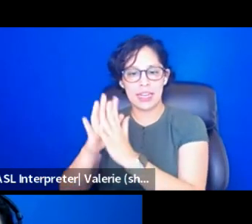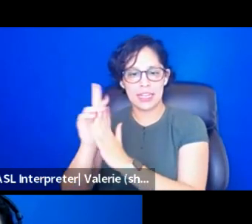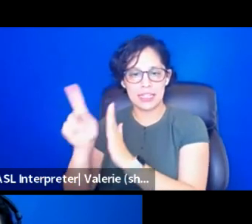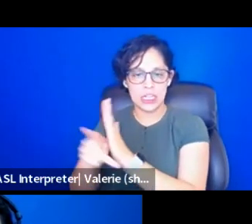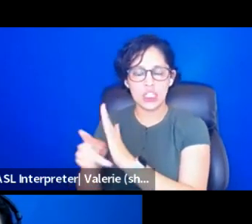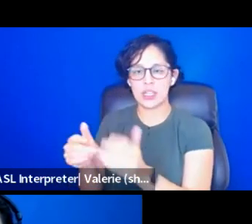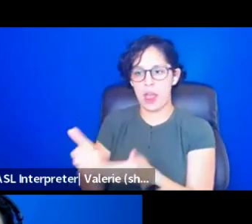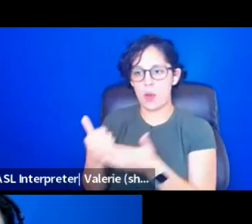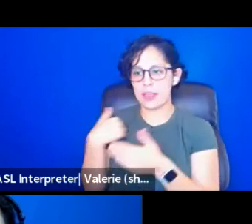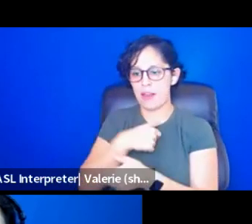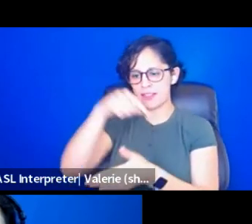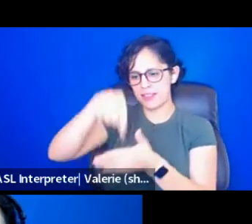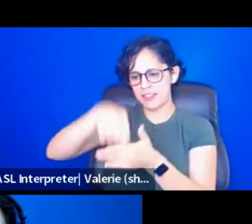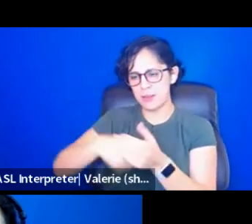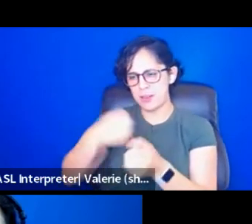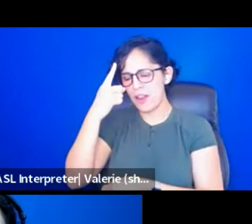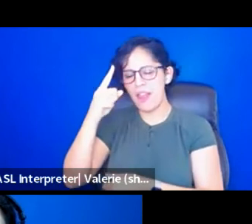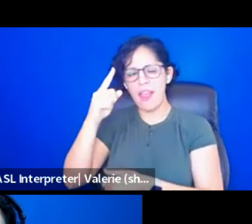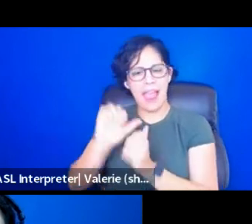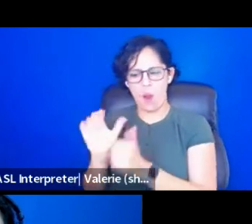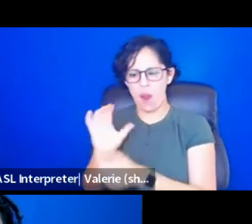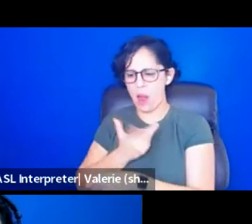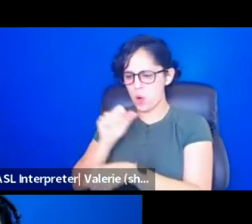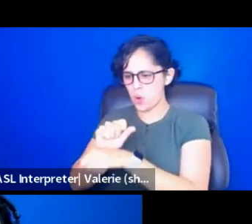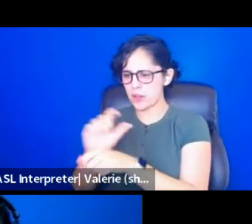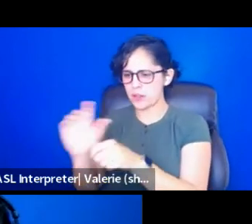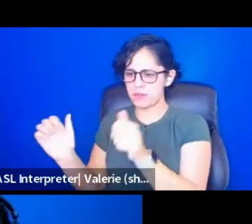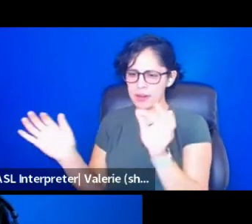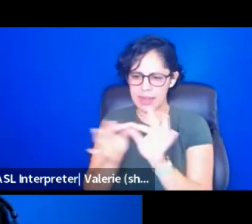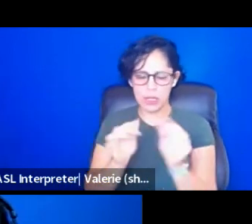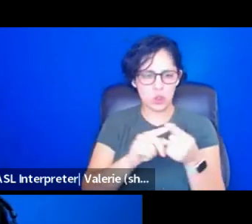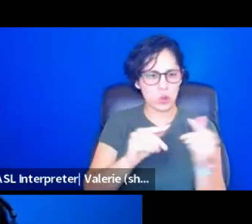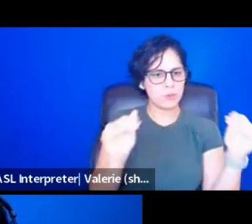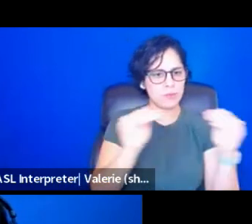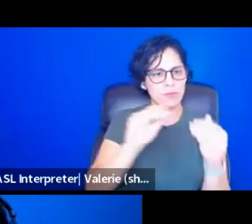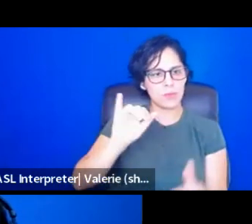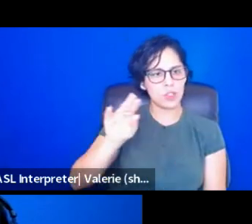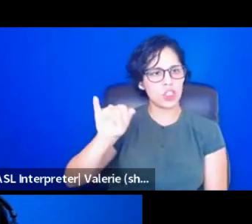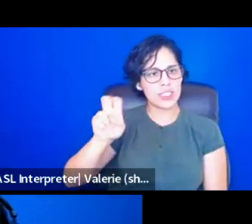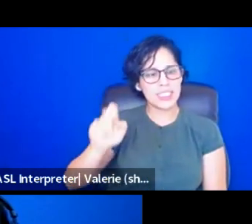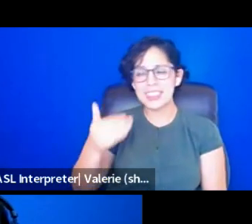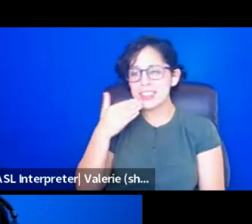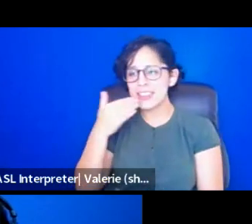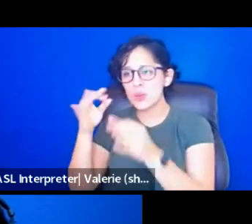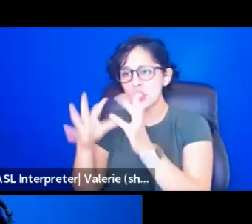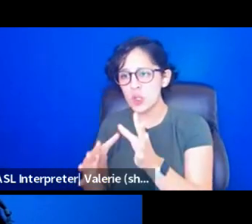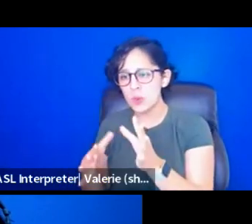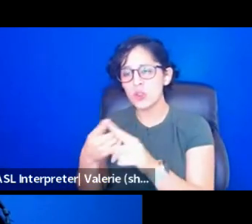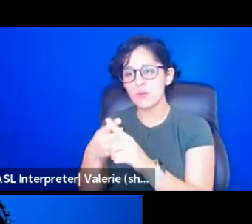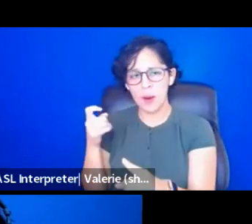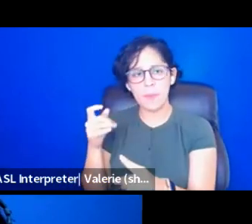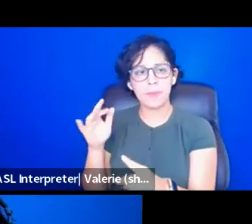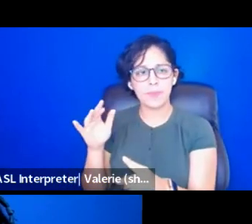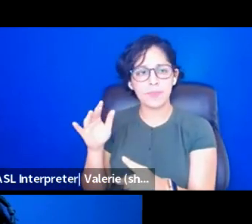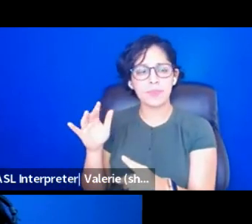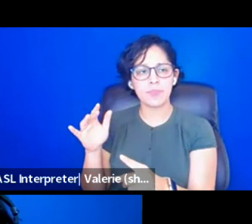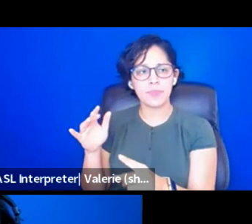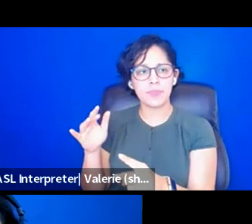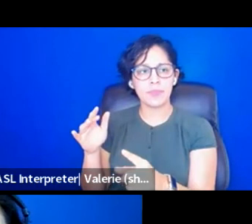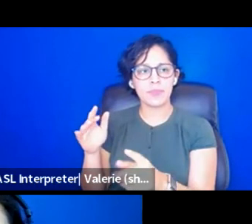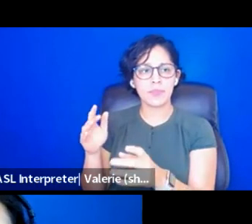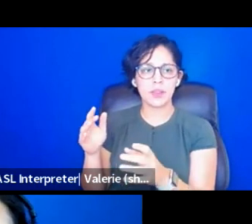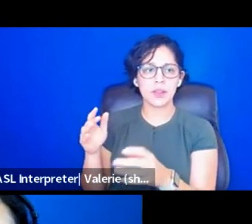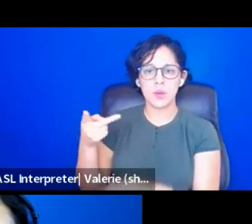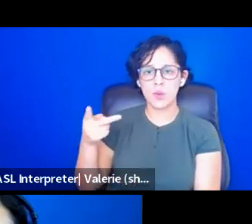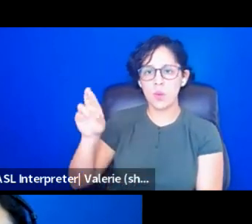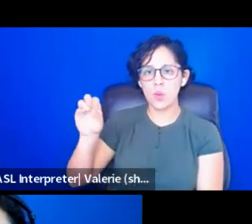our work connects to justice and our relationships to each other. Thank you to our interpreters at, um, uh, pro bono ASL